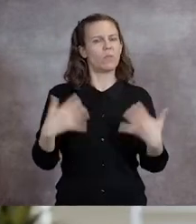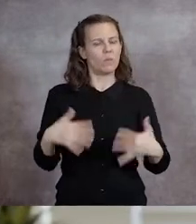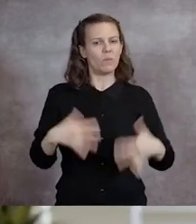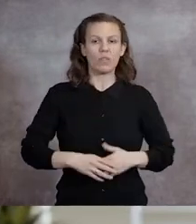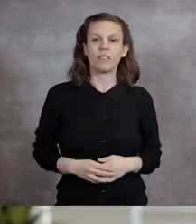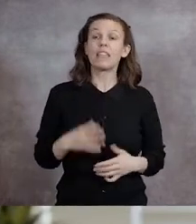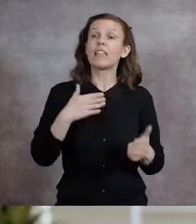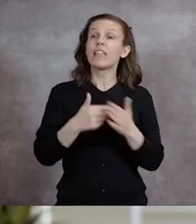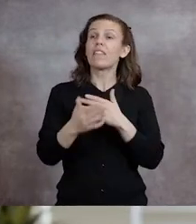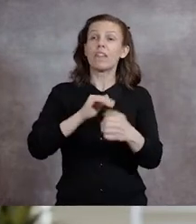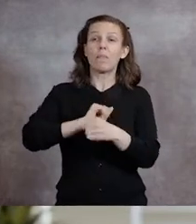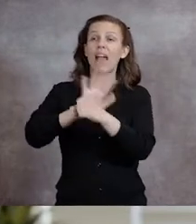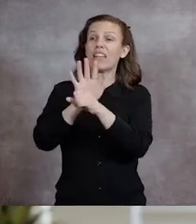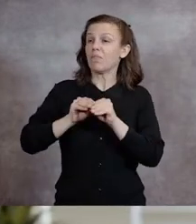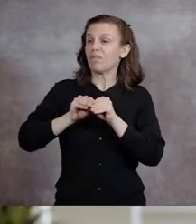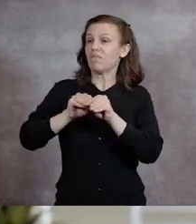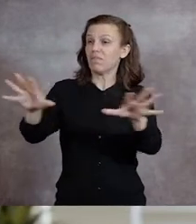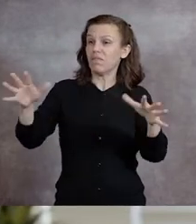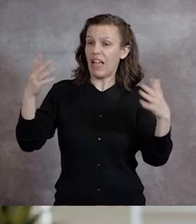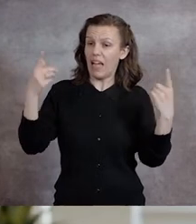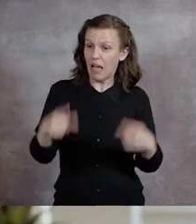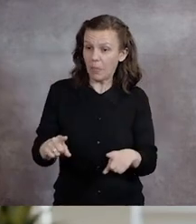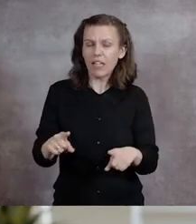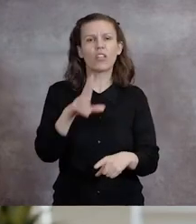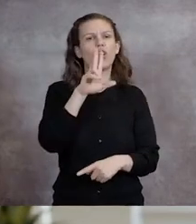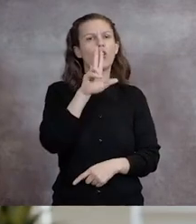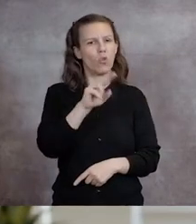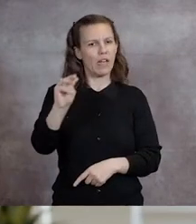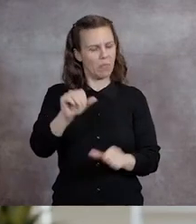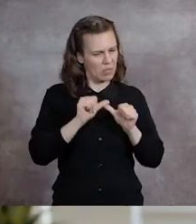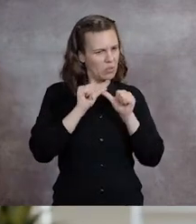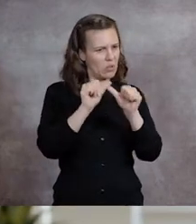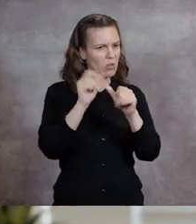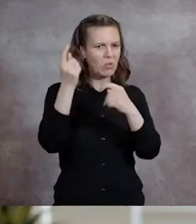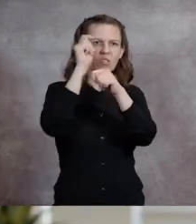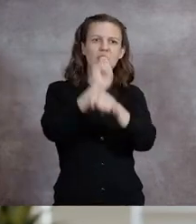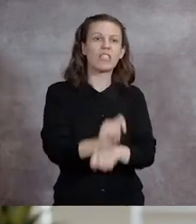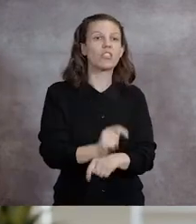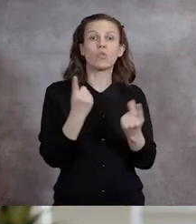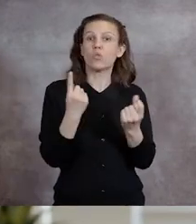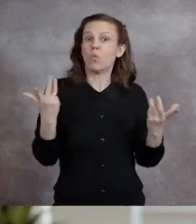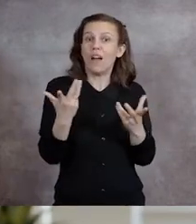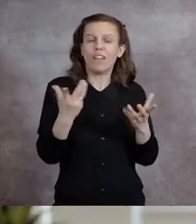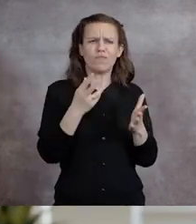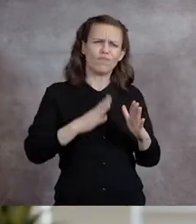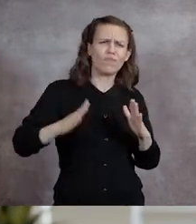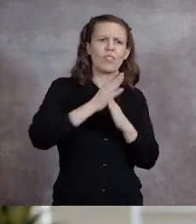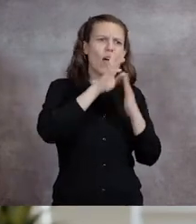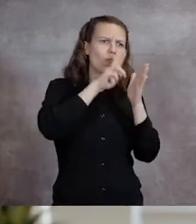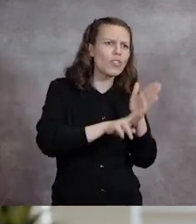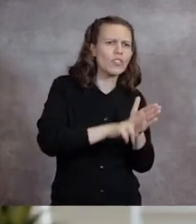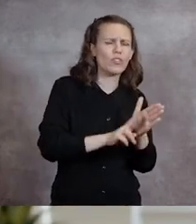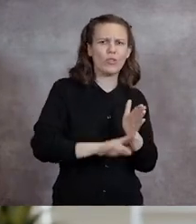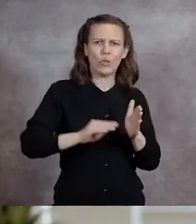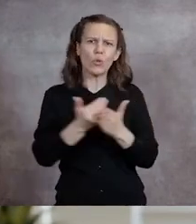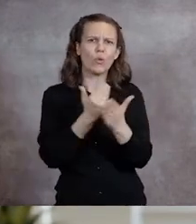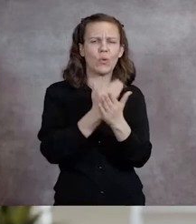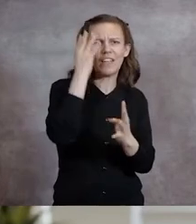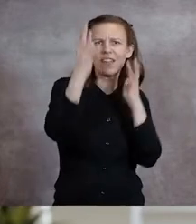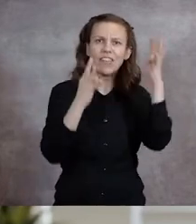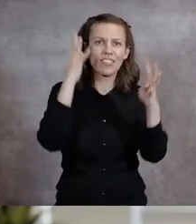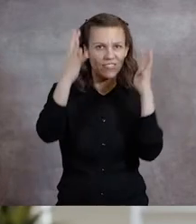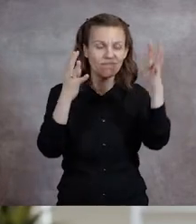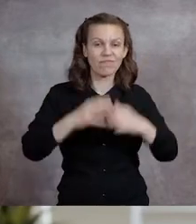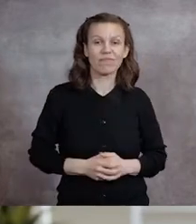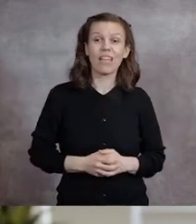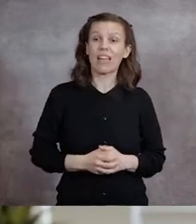Even in the face of a pandemic, the University of New Mexico continued with its tradition of extraordinary research and cutting-edge